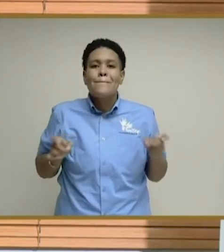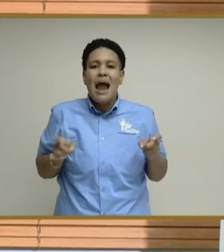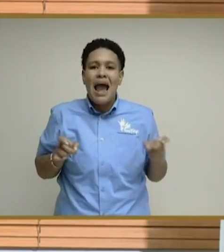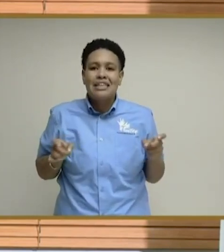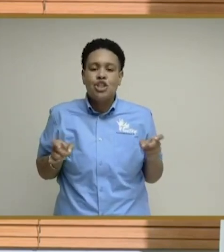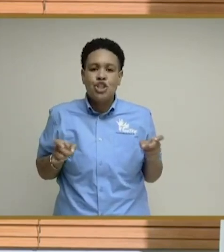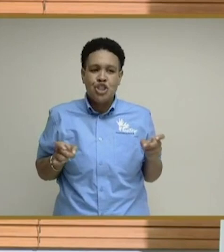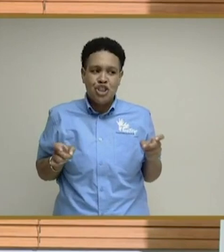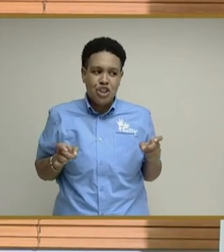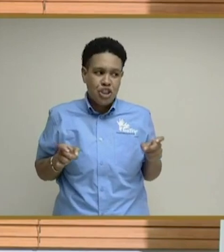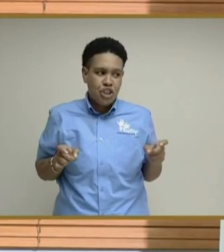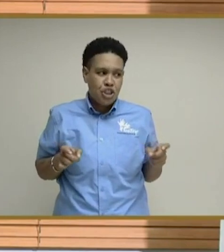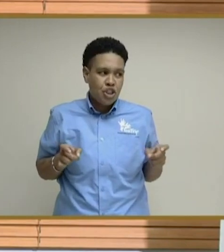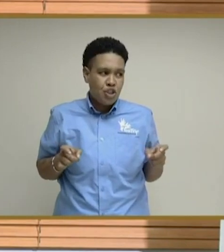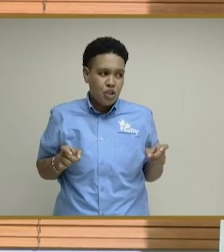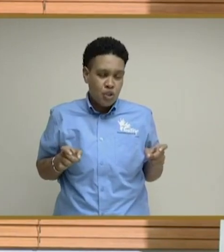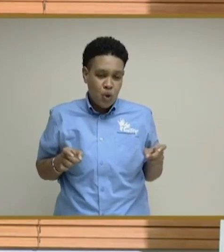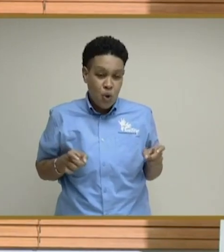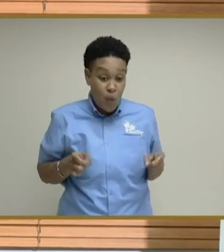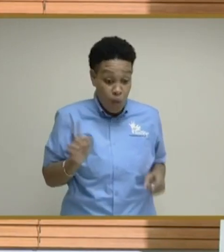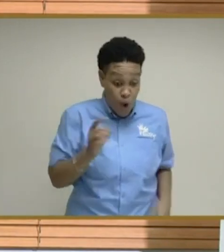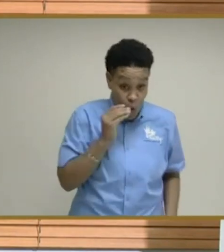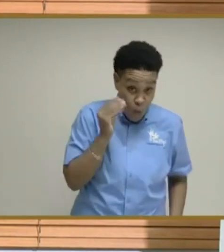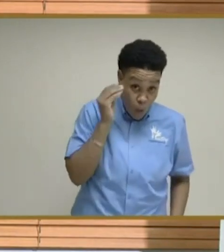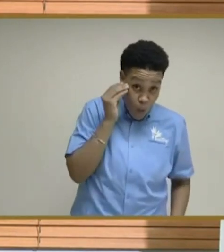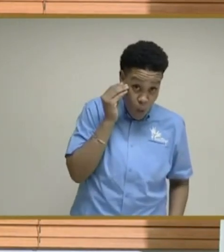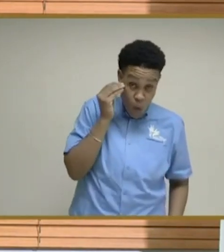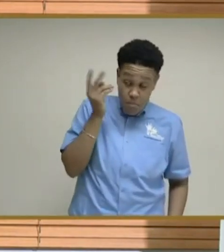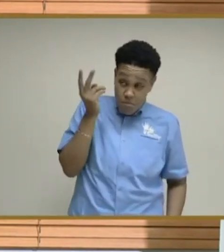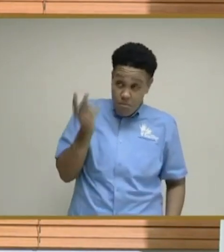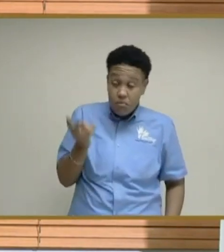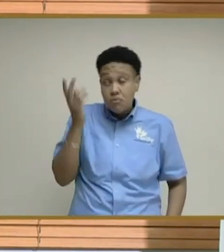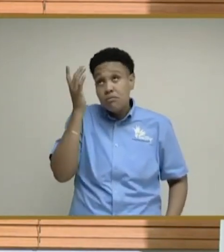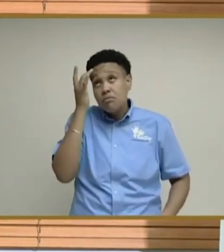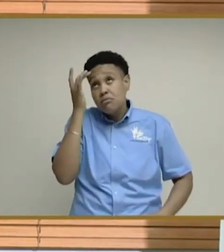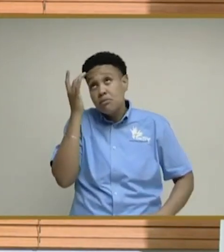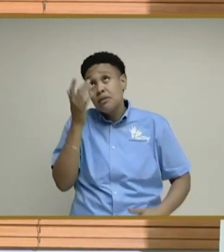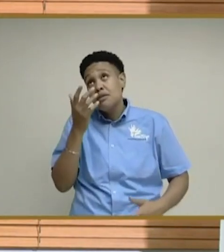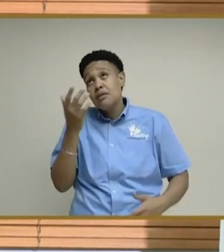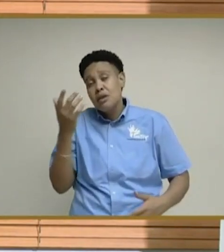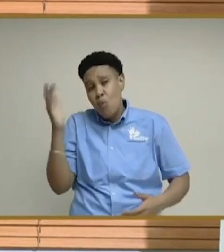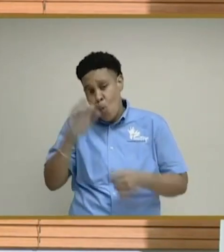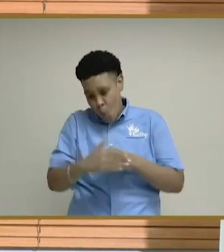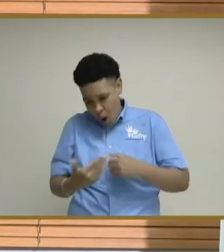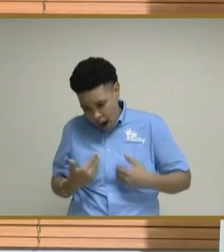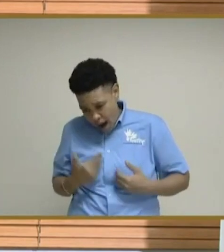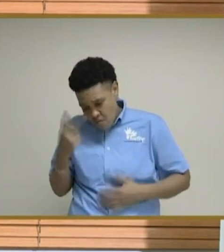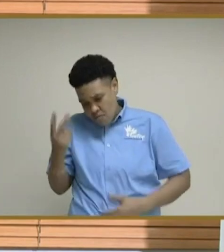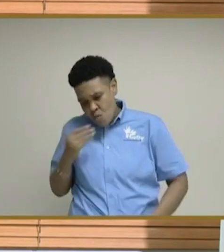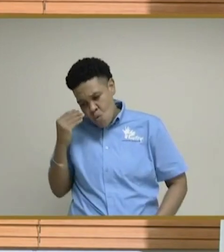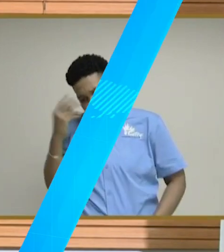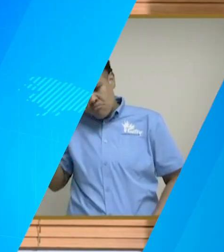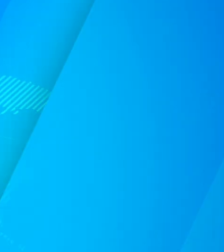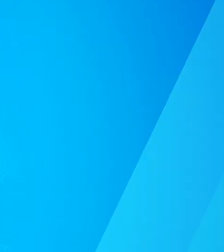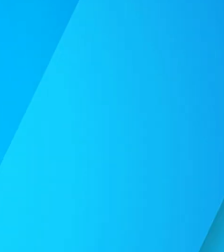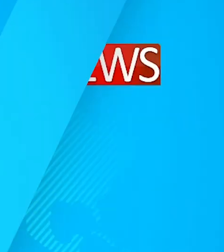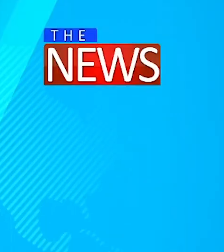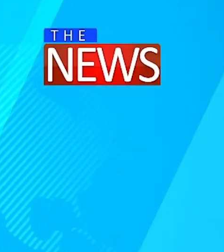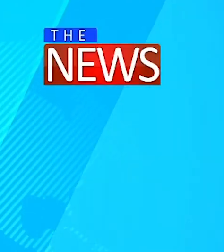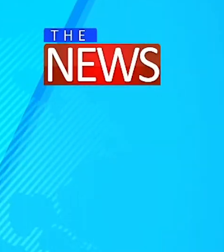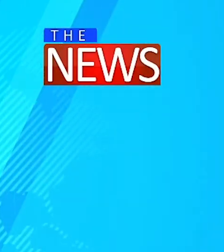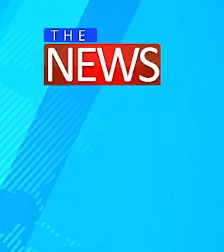way where home recovery will become more standard practice than hospital recovery.